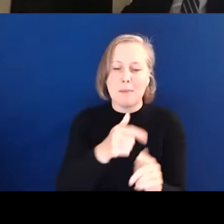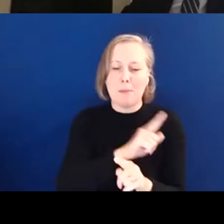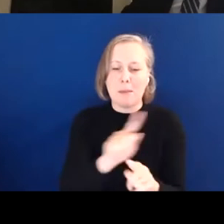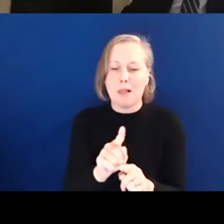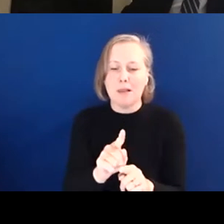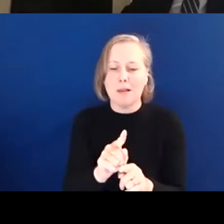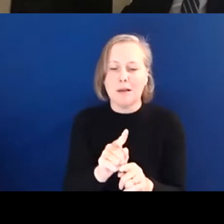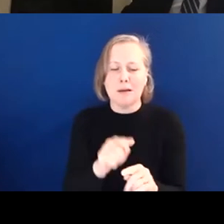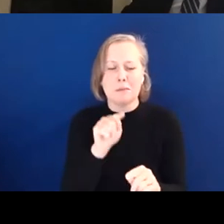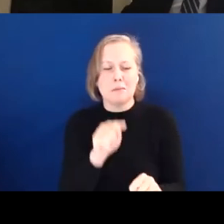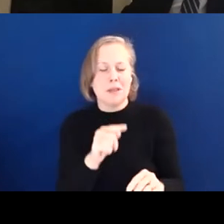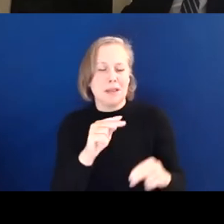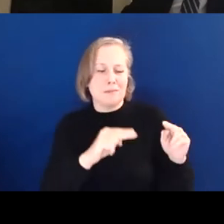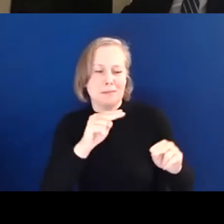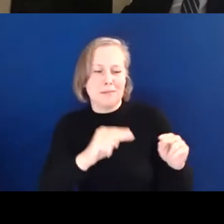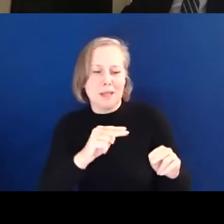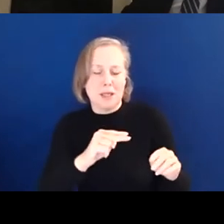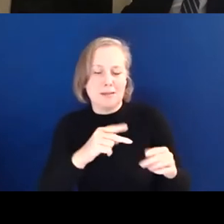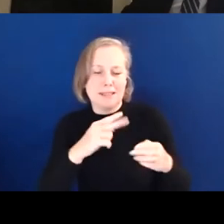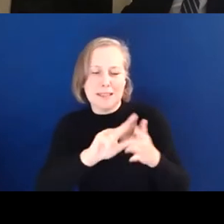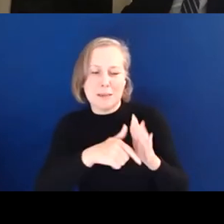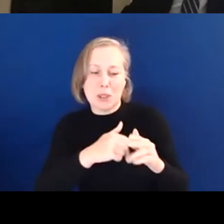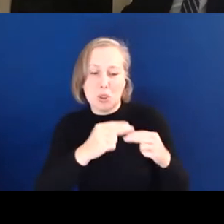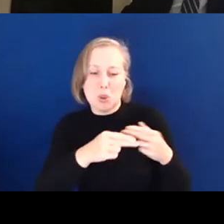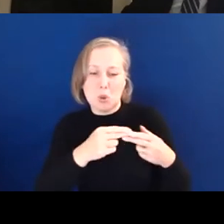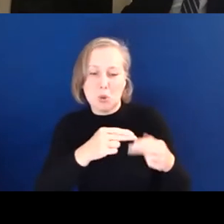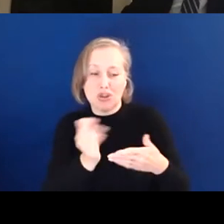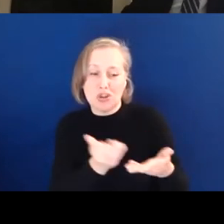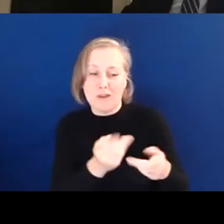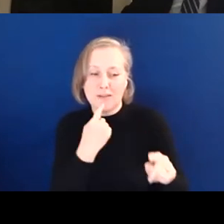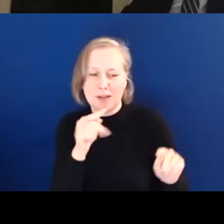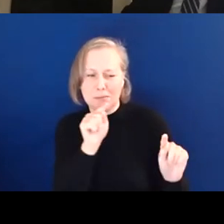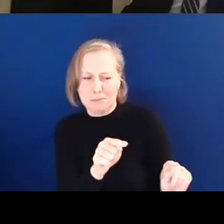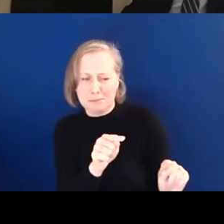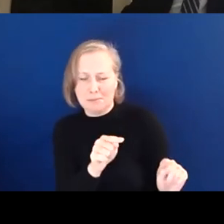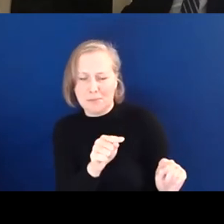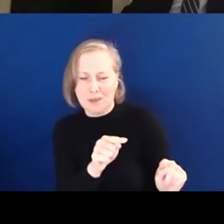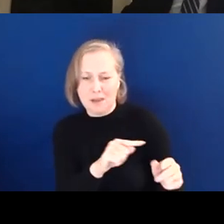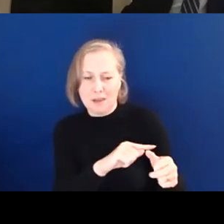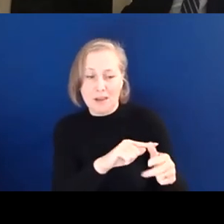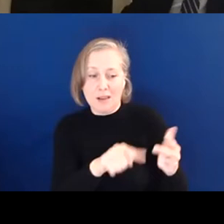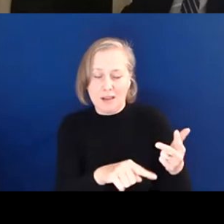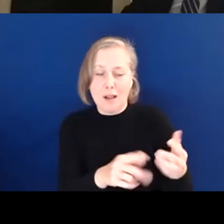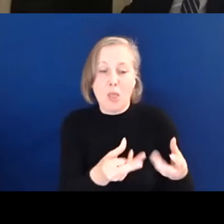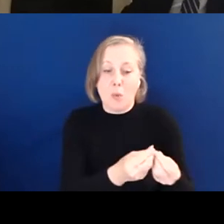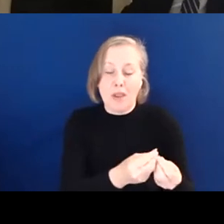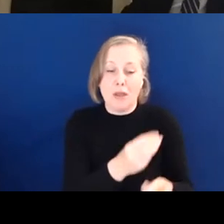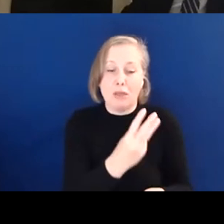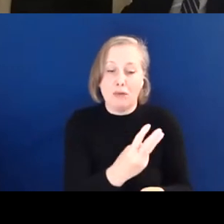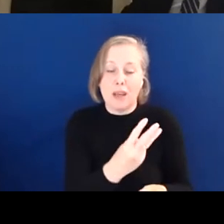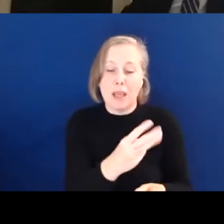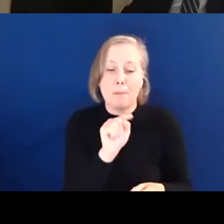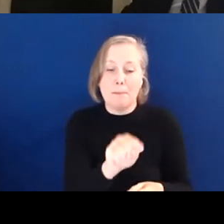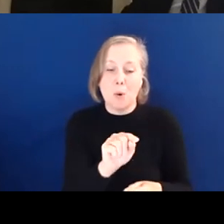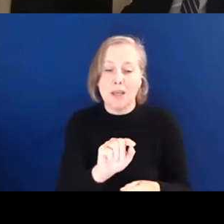of the strategy by the disability news service shows it was accompanied by 3.95 million pounds in new